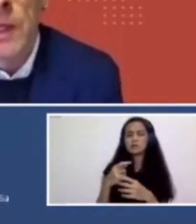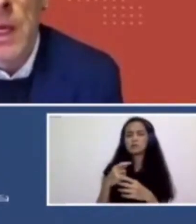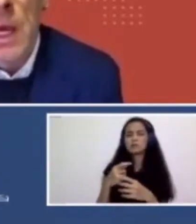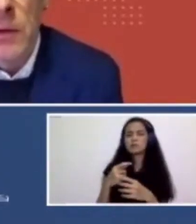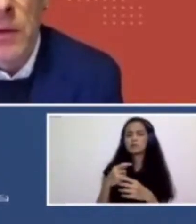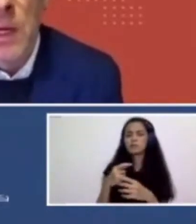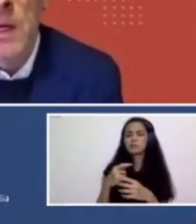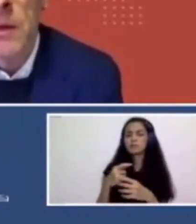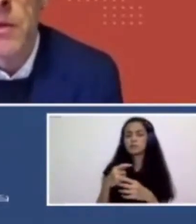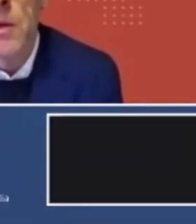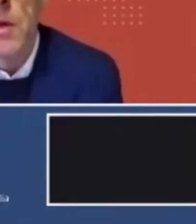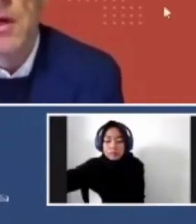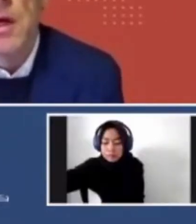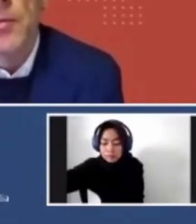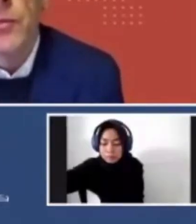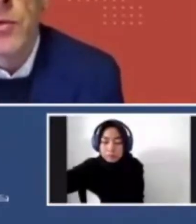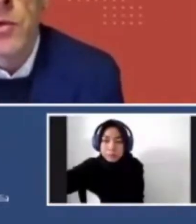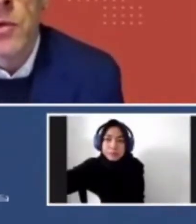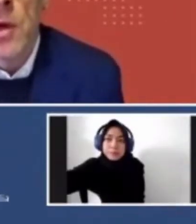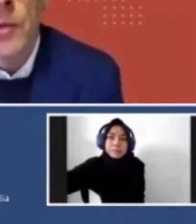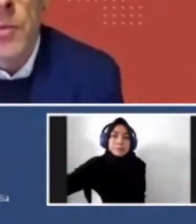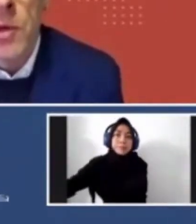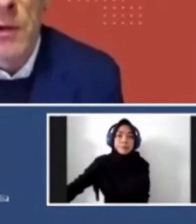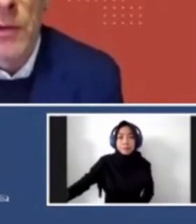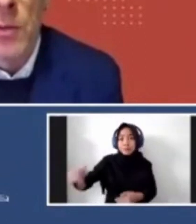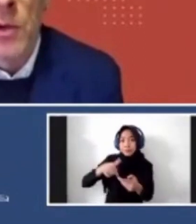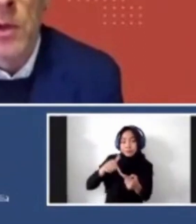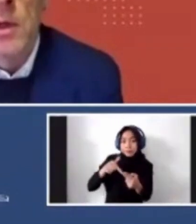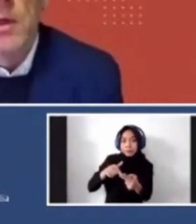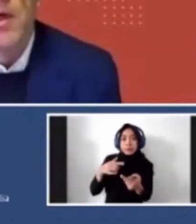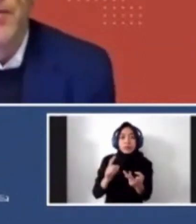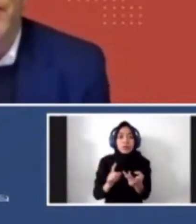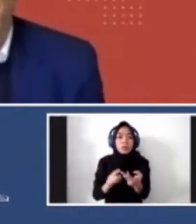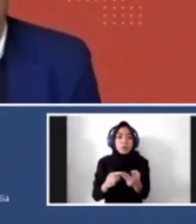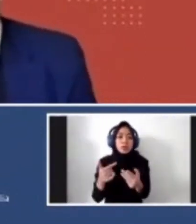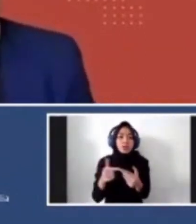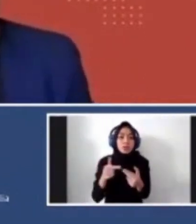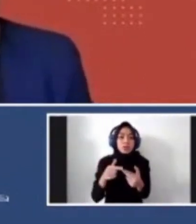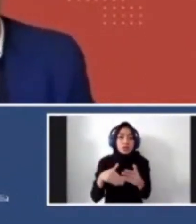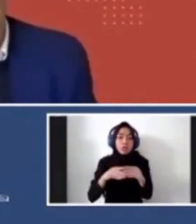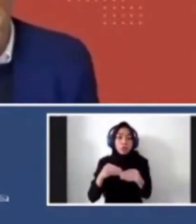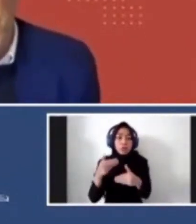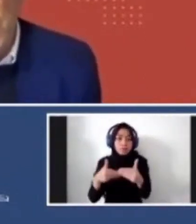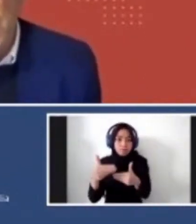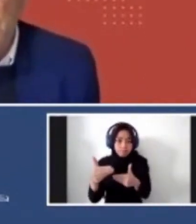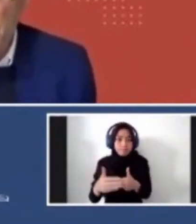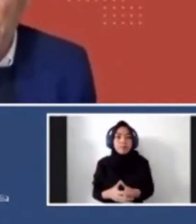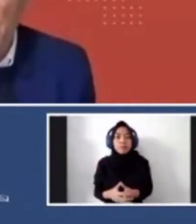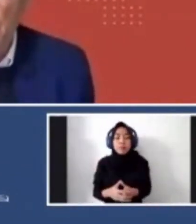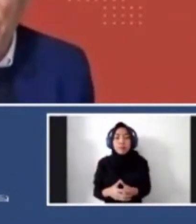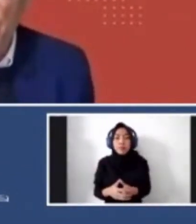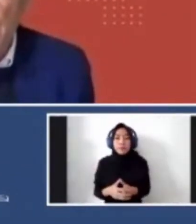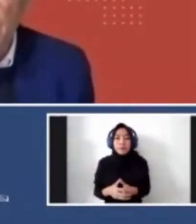the actors and artists, um, to, to help them generate the work. Um, so, so on the one